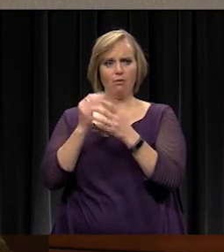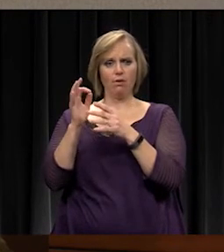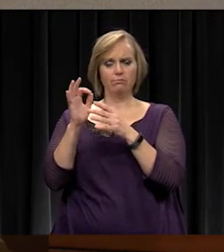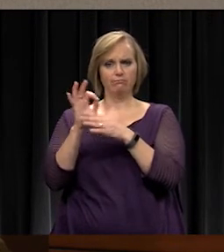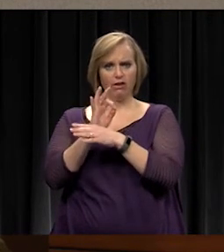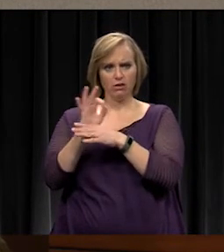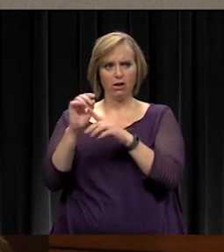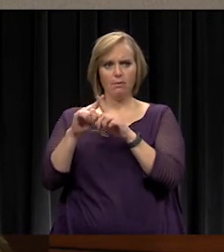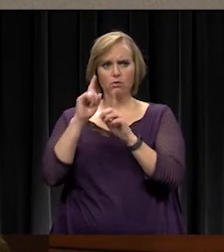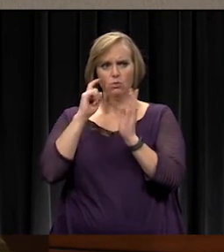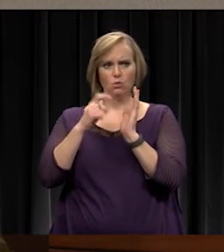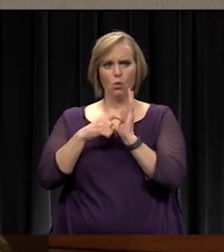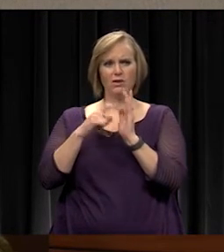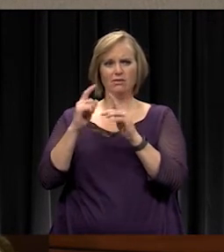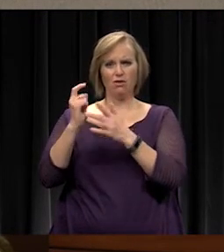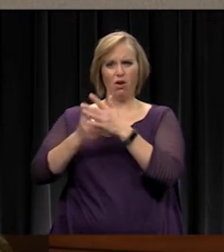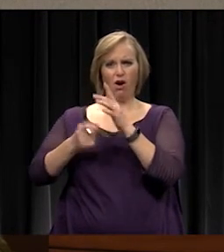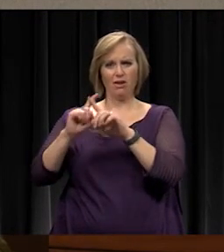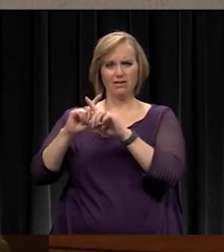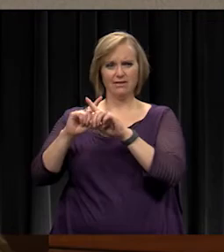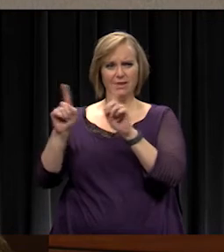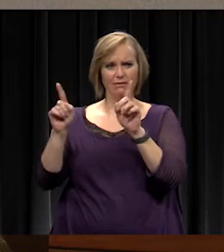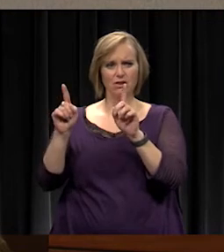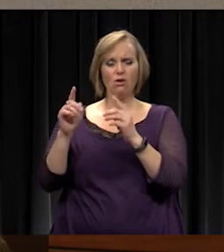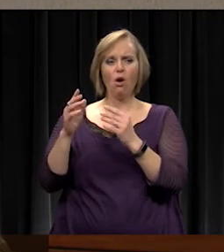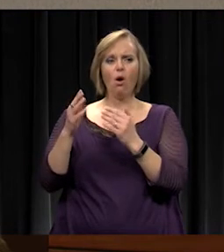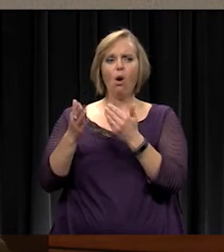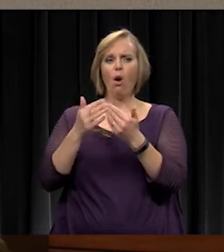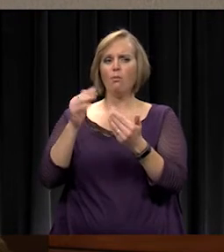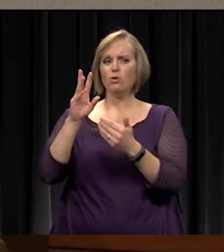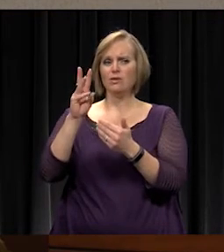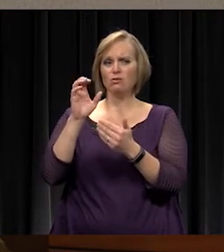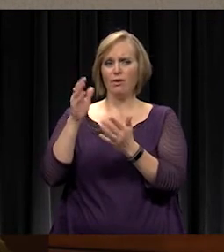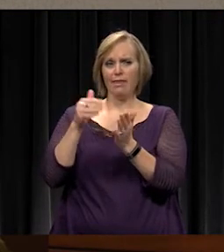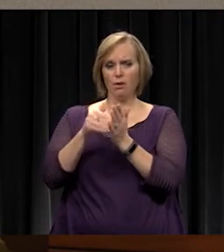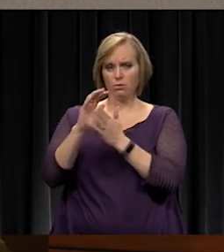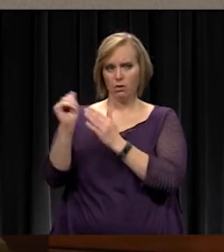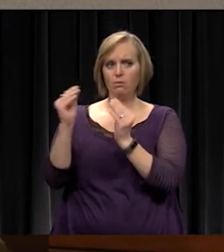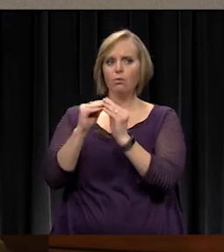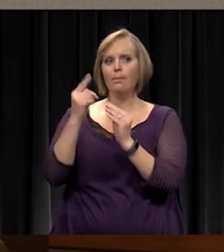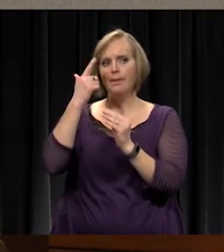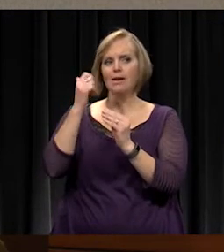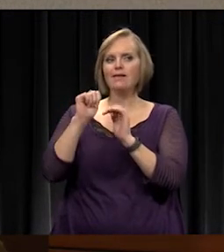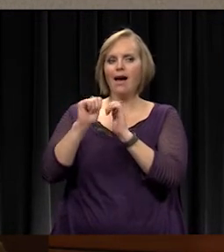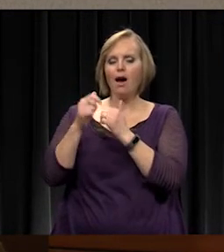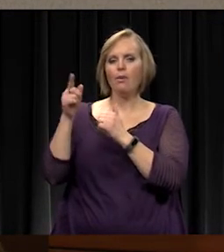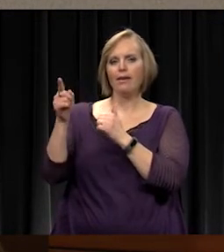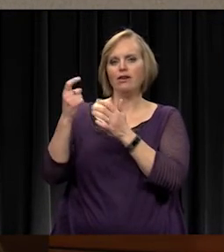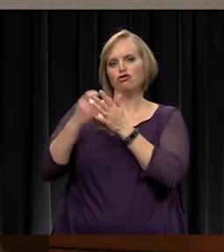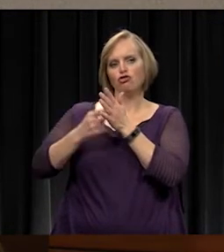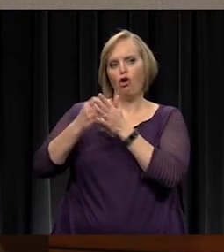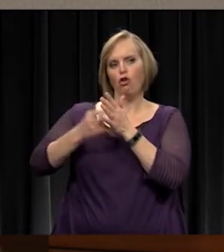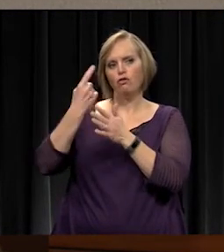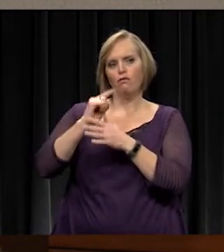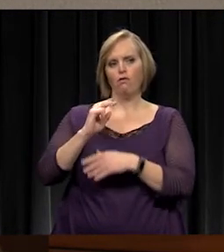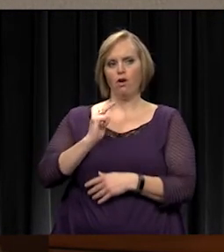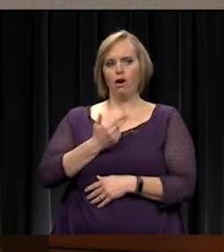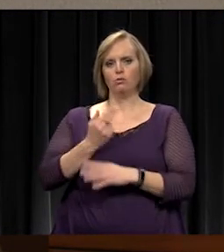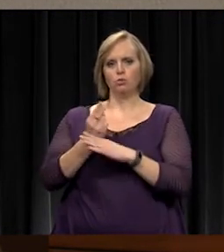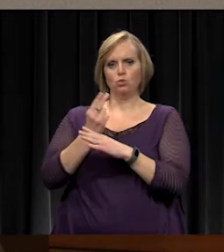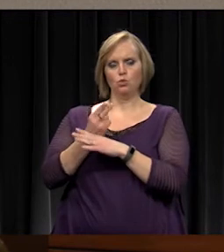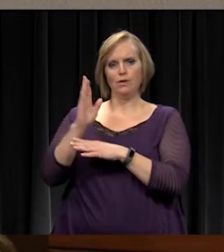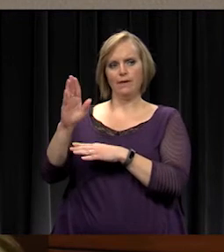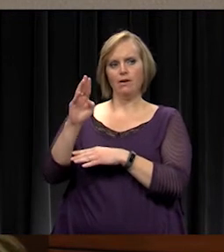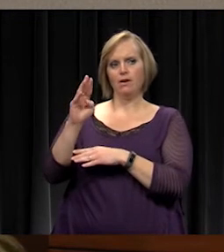notice the difference in cost, almost $600,000 more. It's because of the way they charge for us to use their